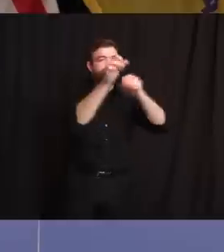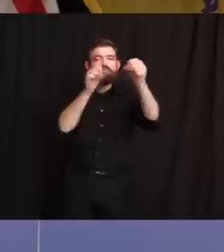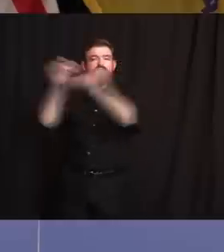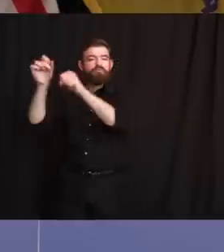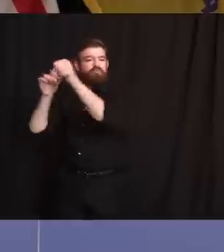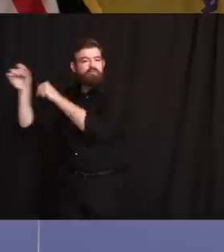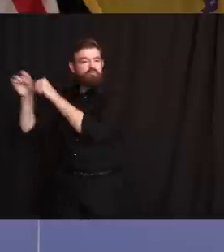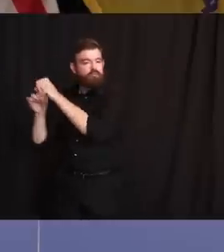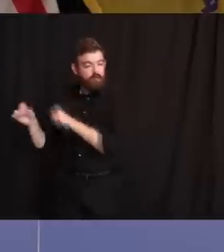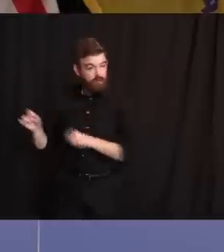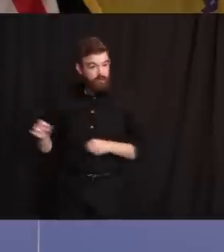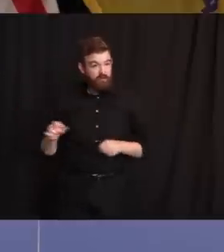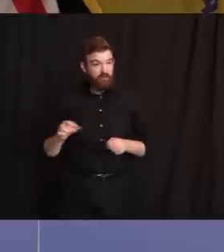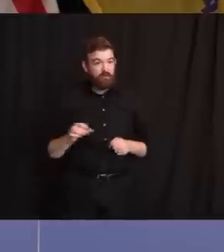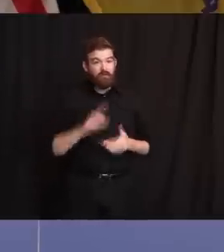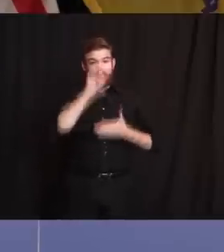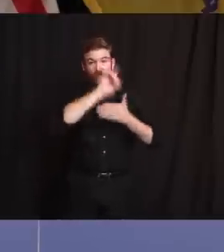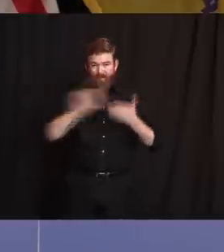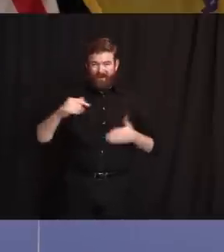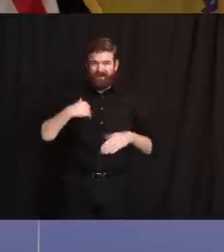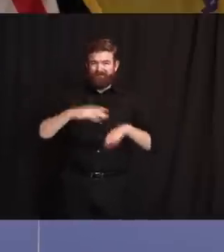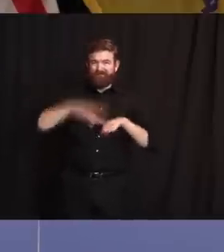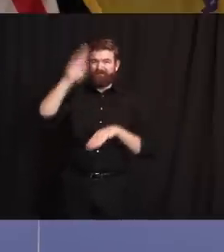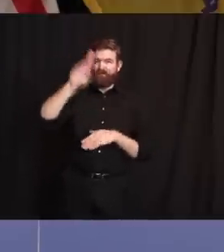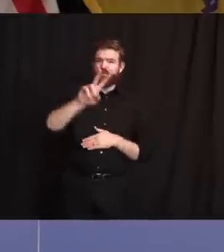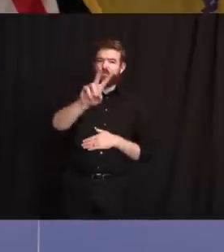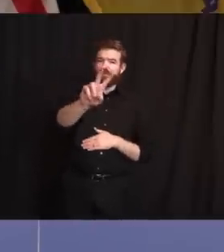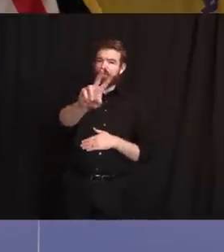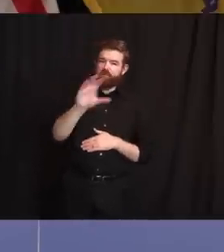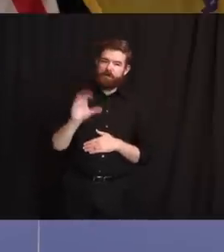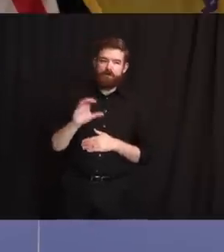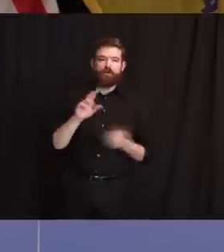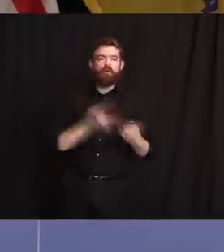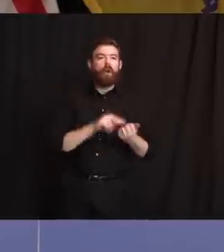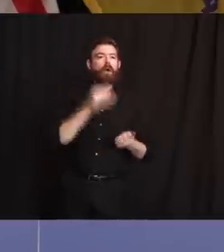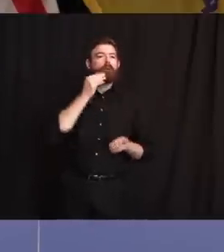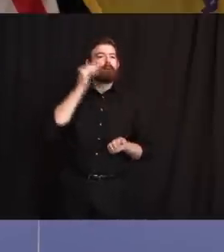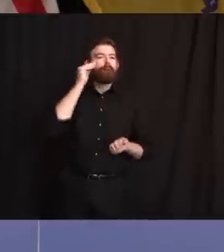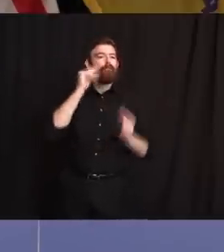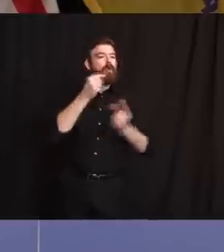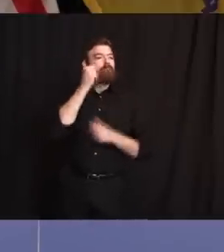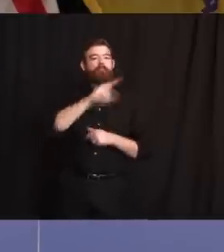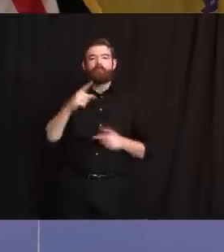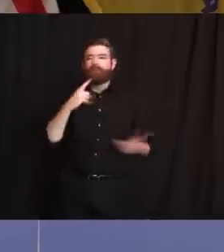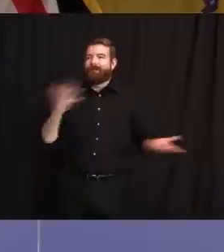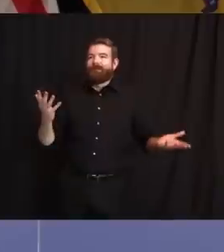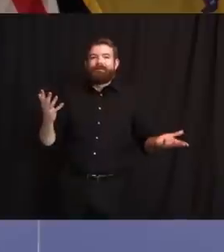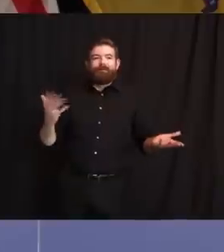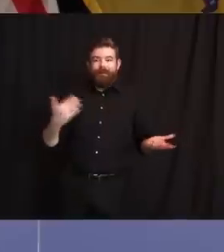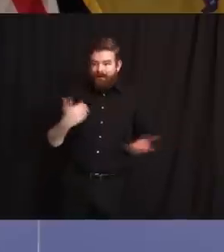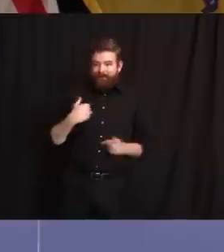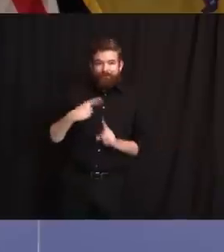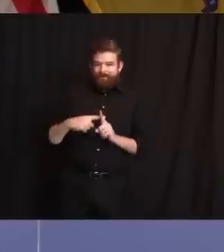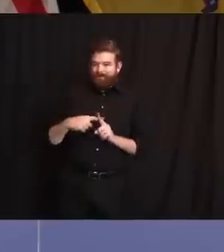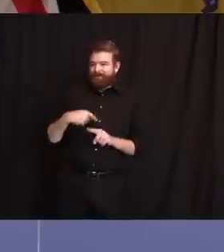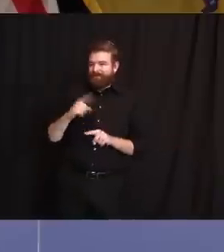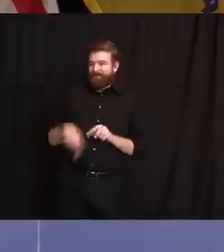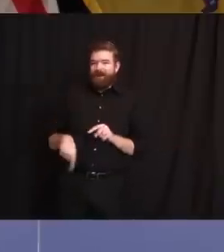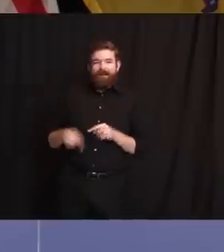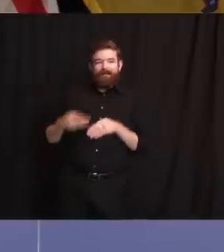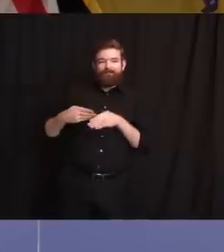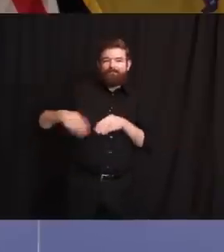over 200 long-term care facilities told us they could not admit. They didn't have the staffing. They didn't have appropriate